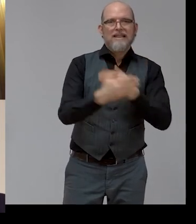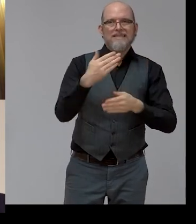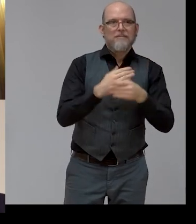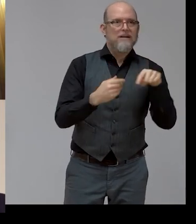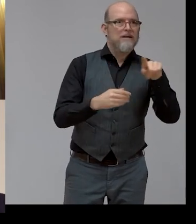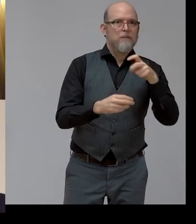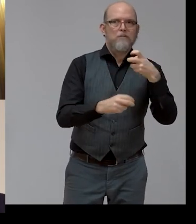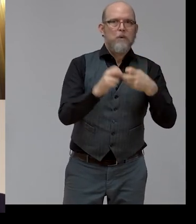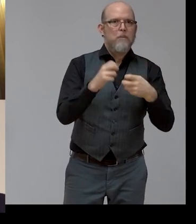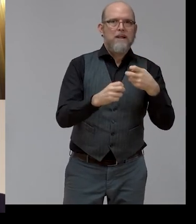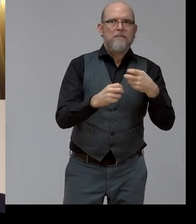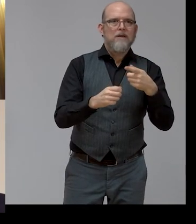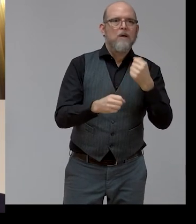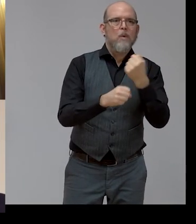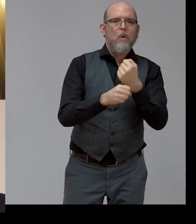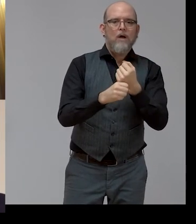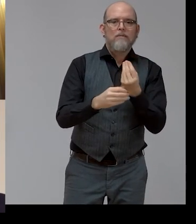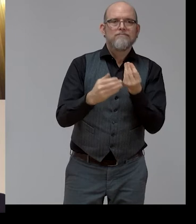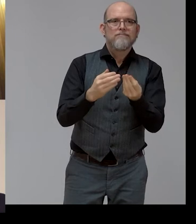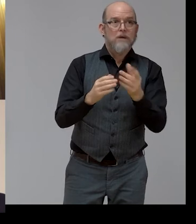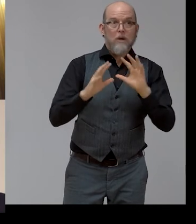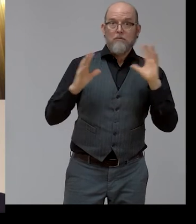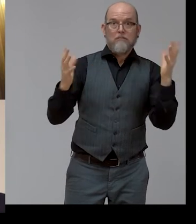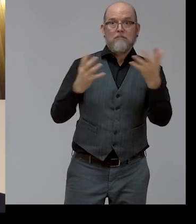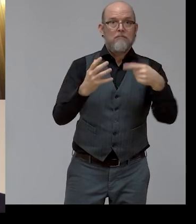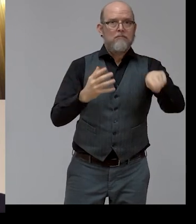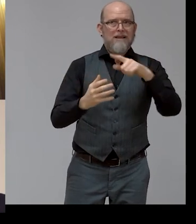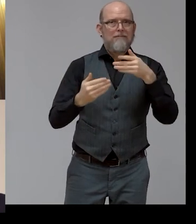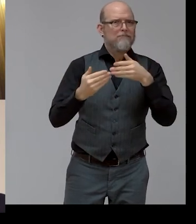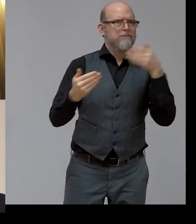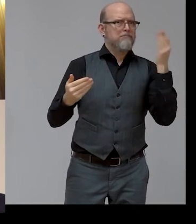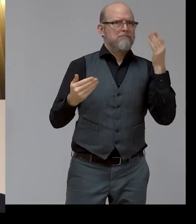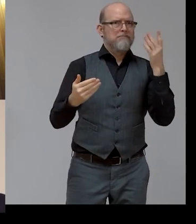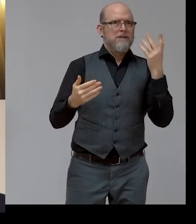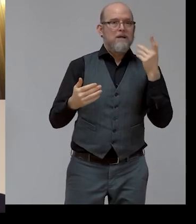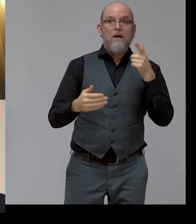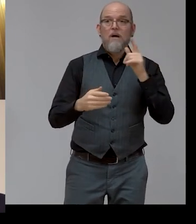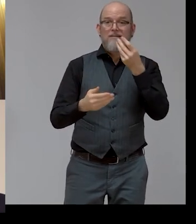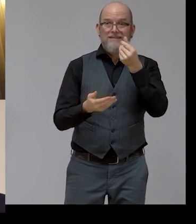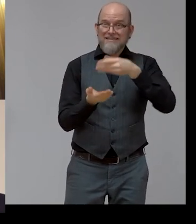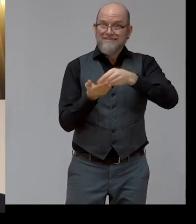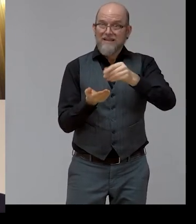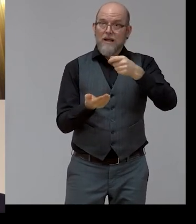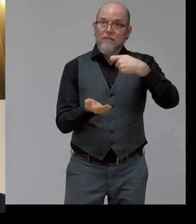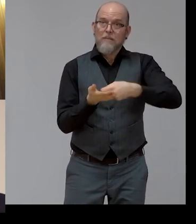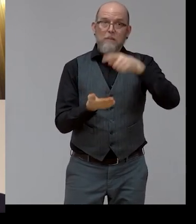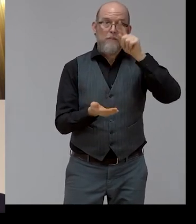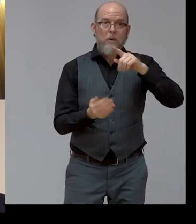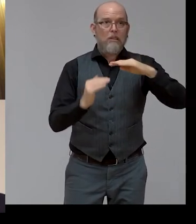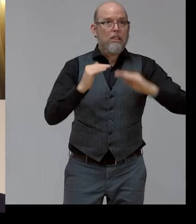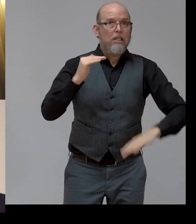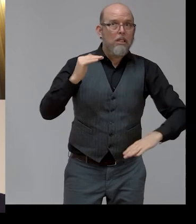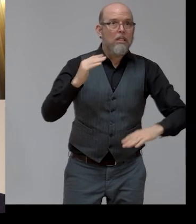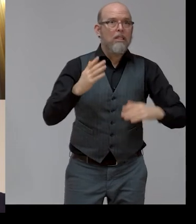huge disability payment gap, for example, in other parts of the world, people with disabilities only earn, on